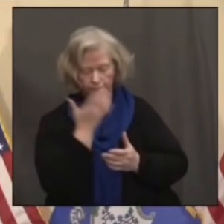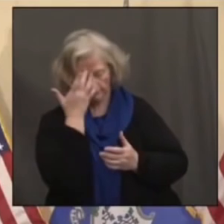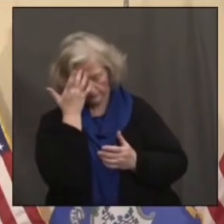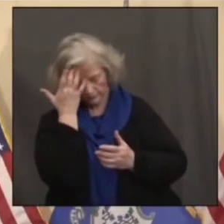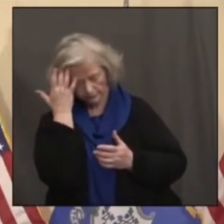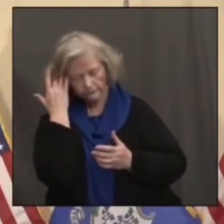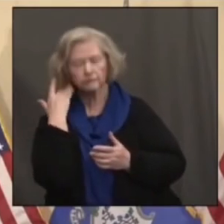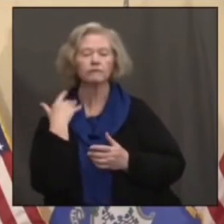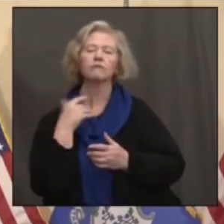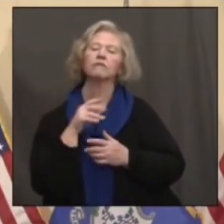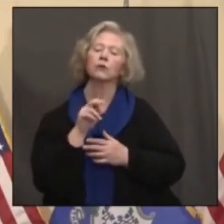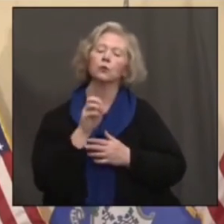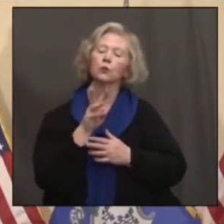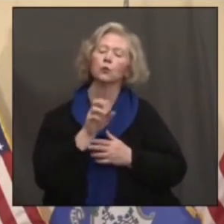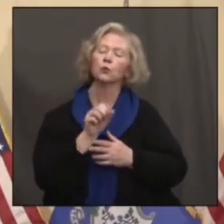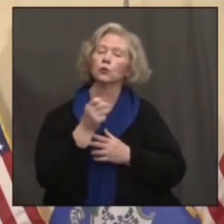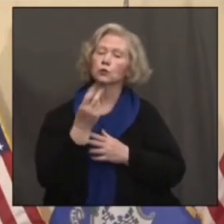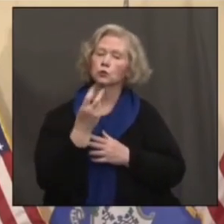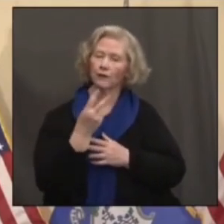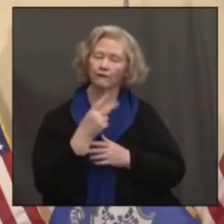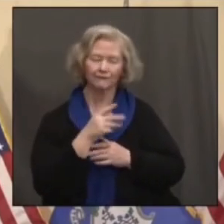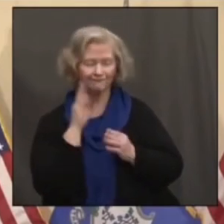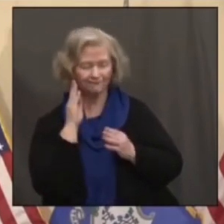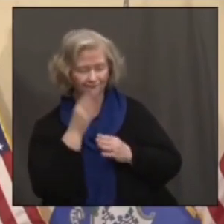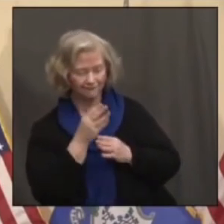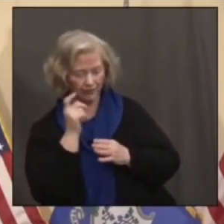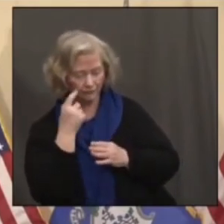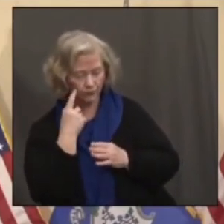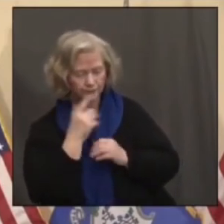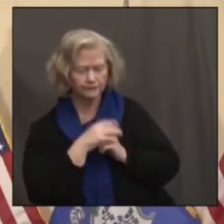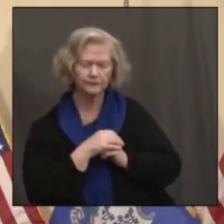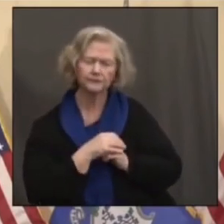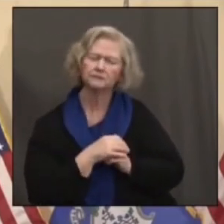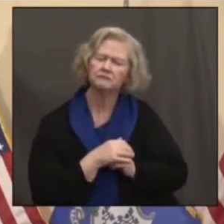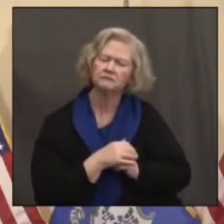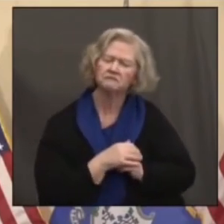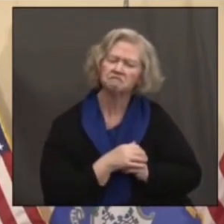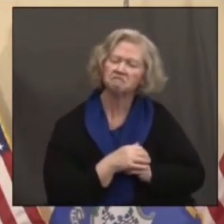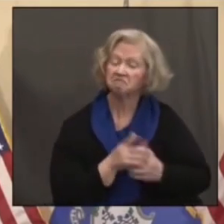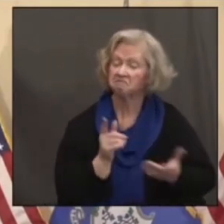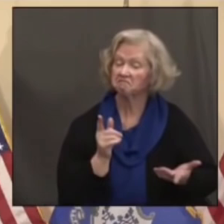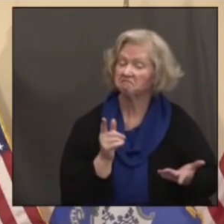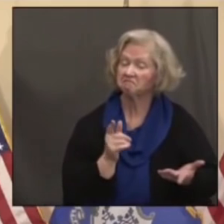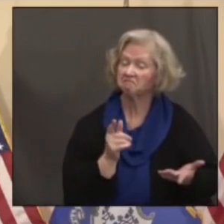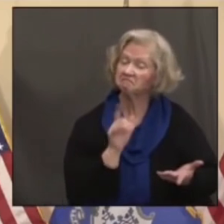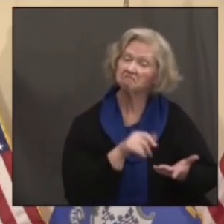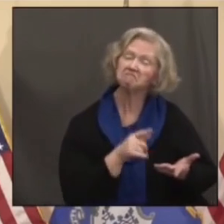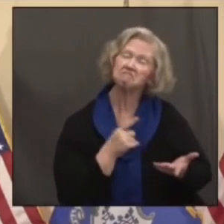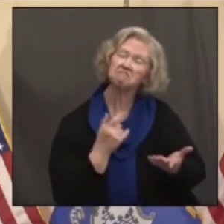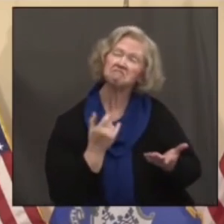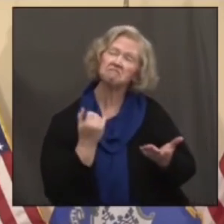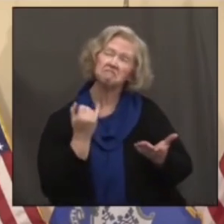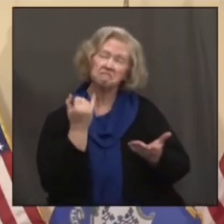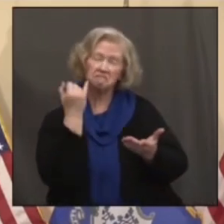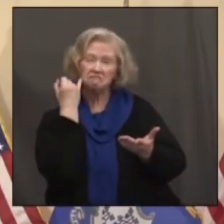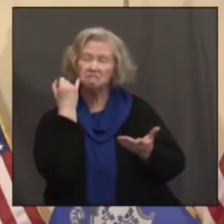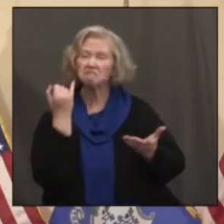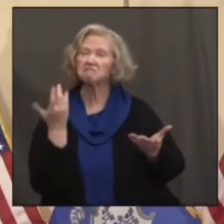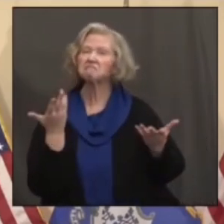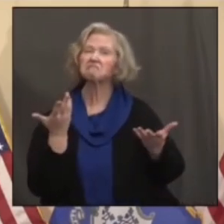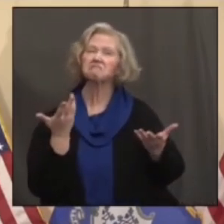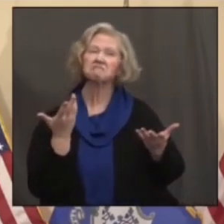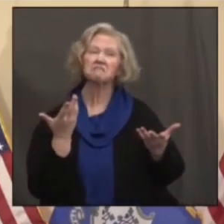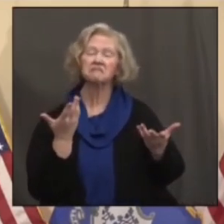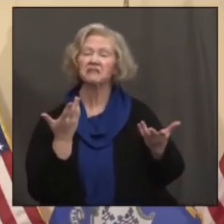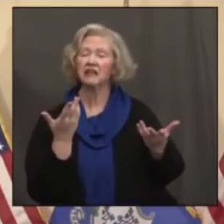News 12 Connecticut. Hi, Governor. Any scenario you can imagine where you might have to dial up the